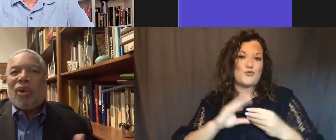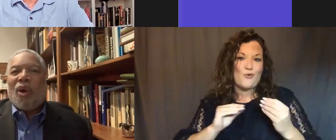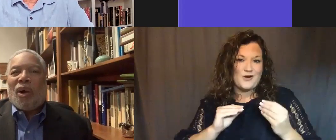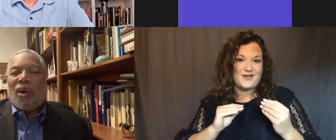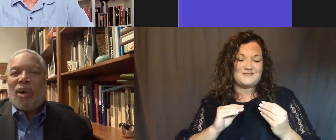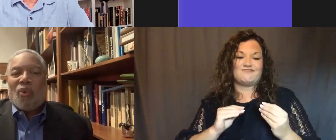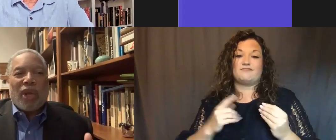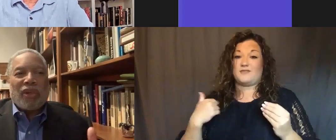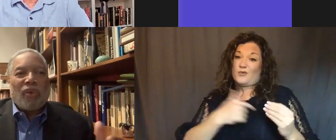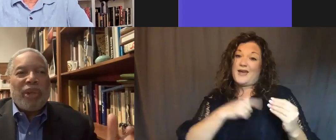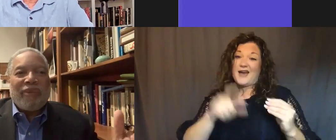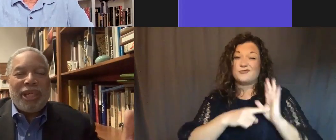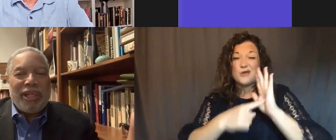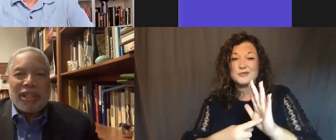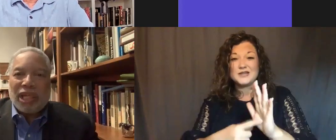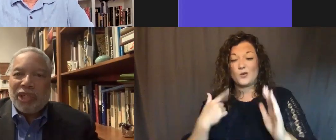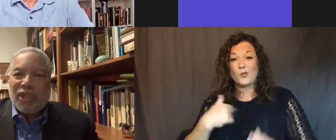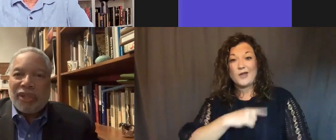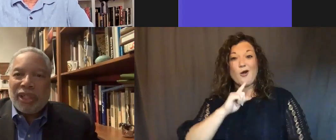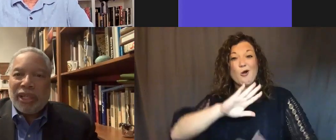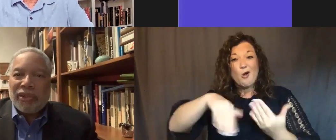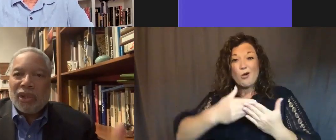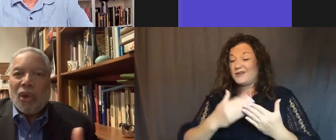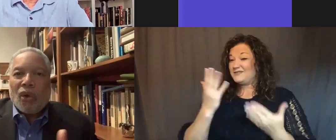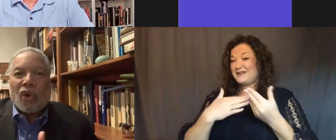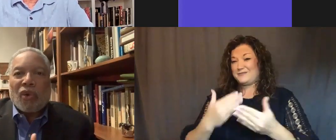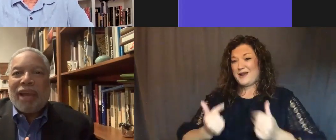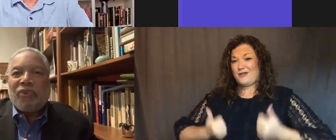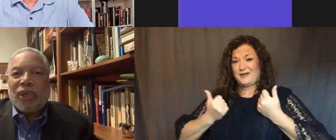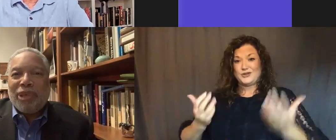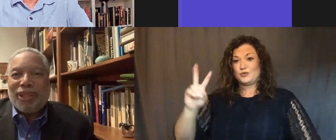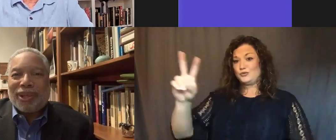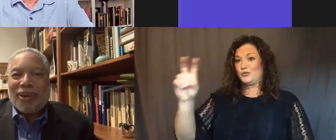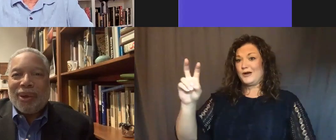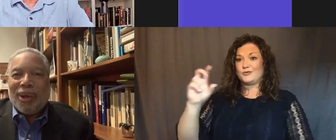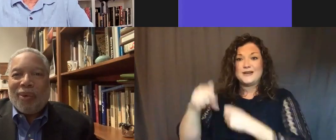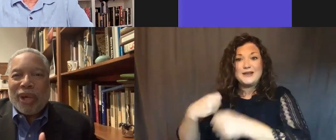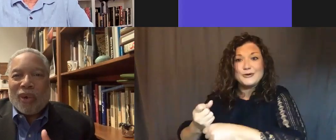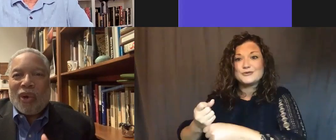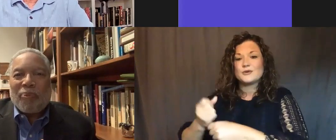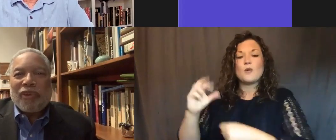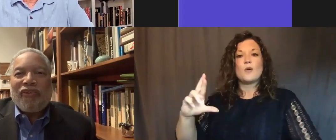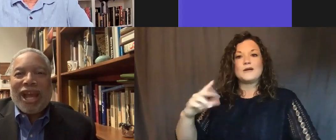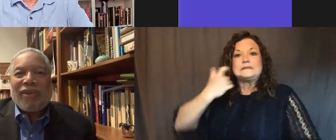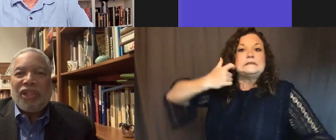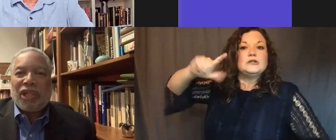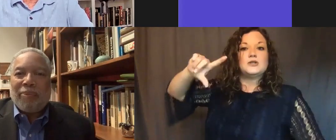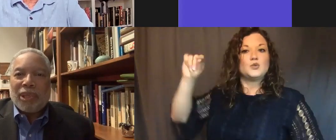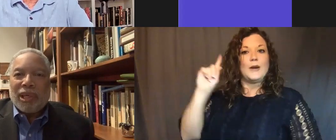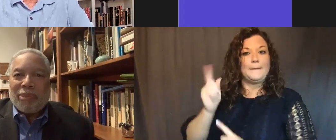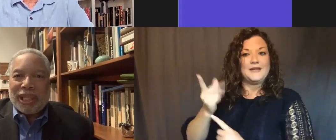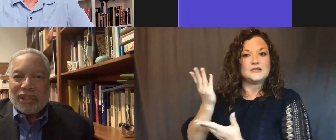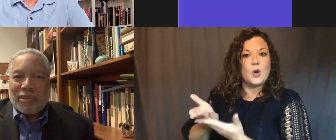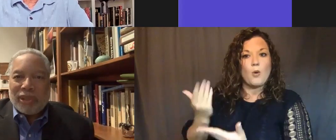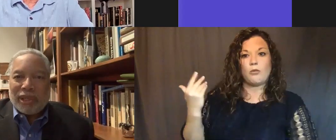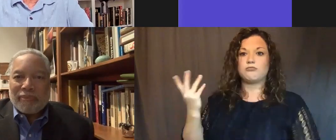we are all, whether we have been in this country 200 years or arrived 20 minutes ago, we are all profoundly shaped